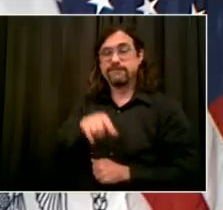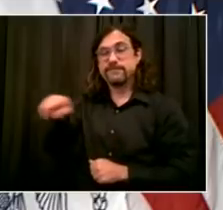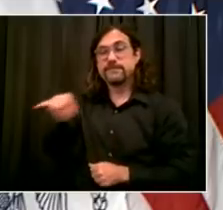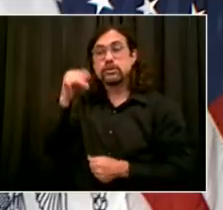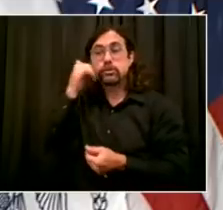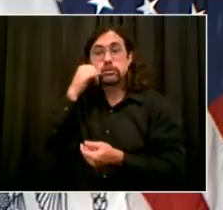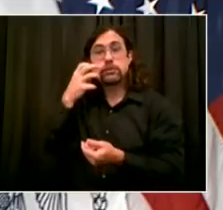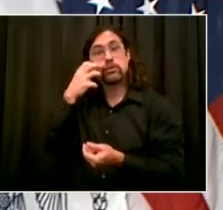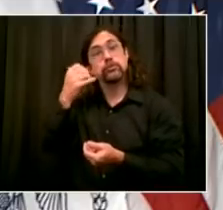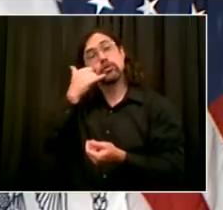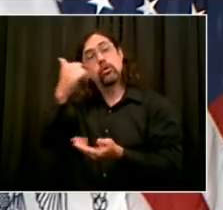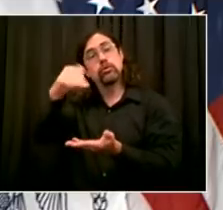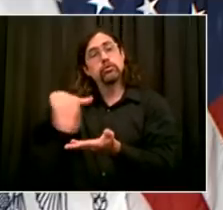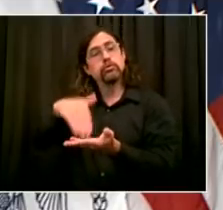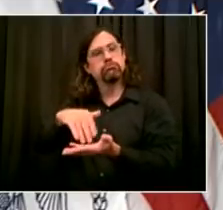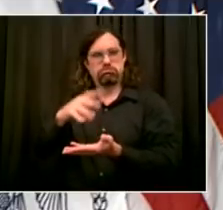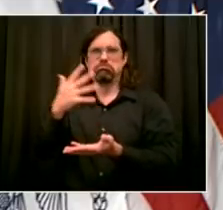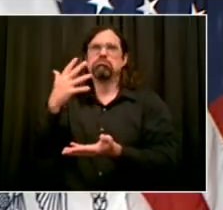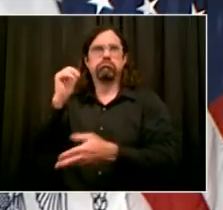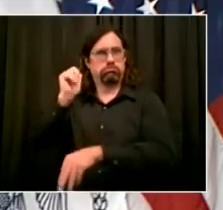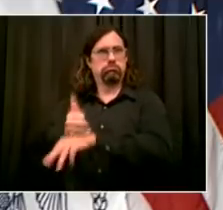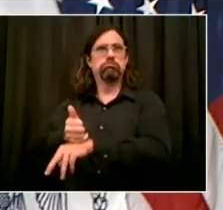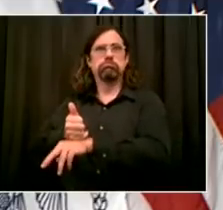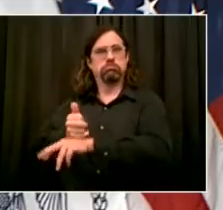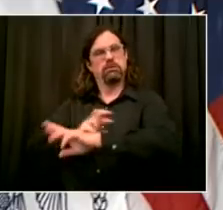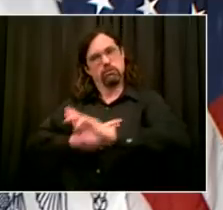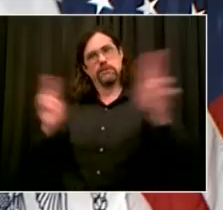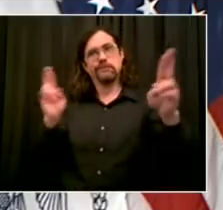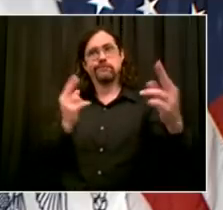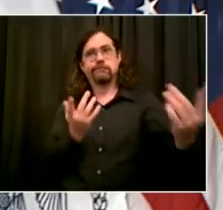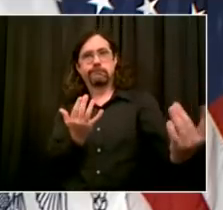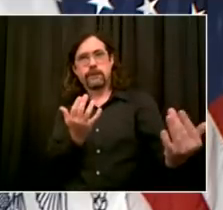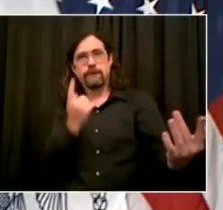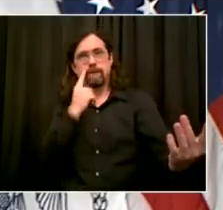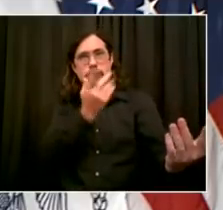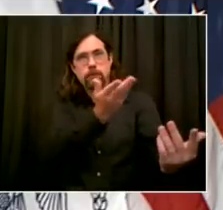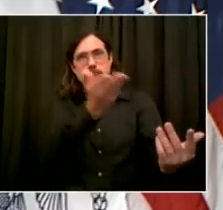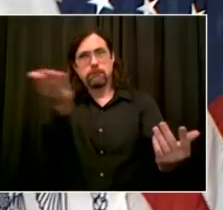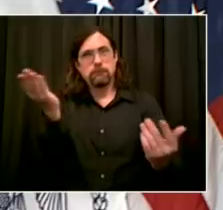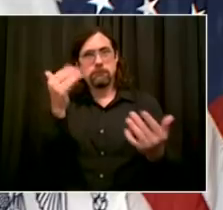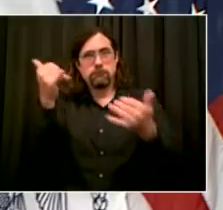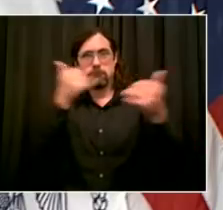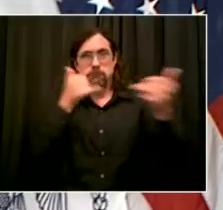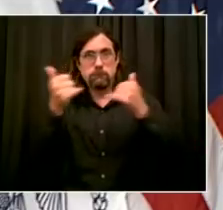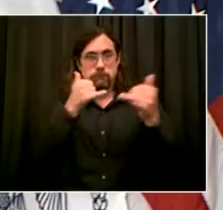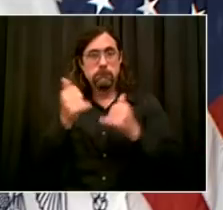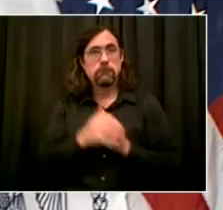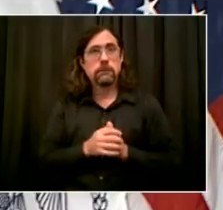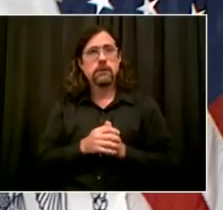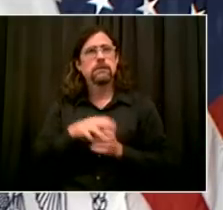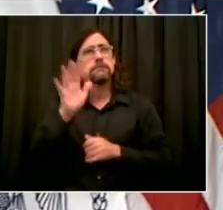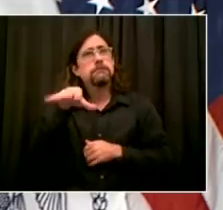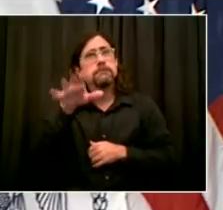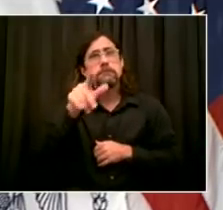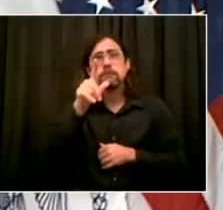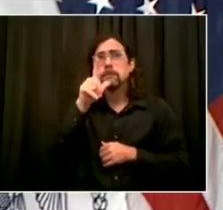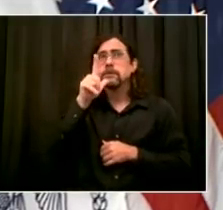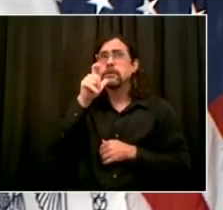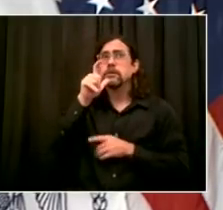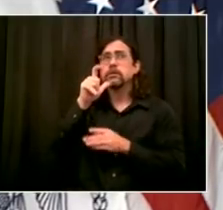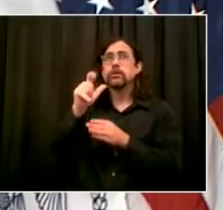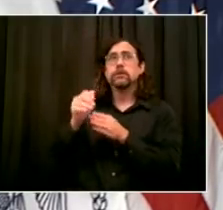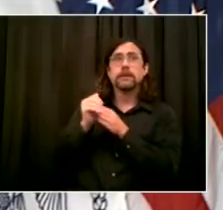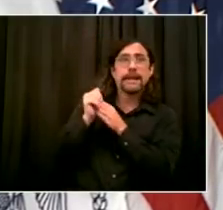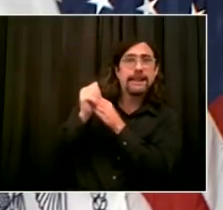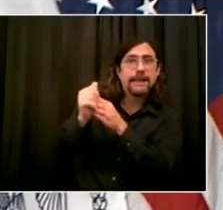why she knows so much about her school system. She's now doing it as our buildings commissioner, and she'll be leading the effort in this situation